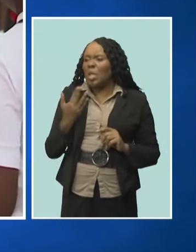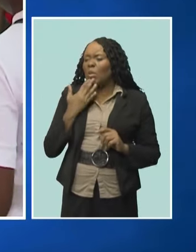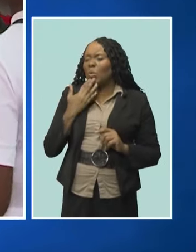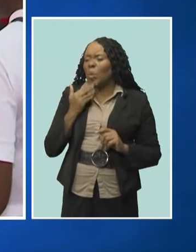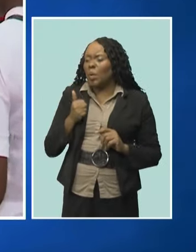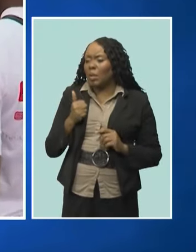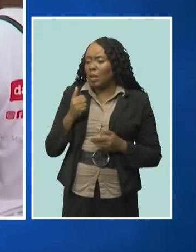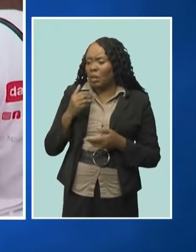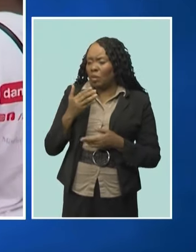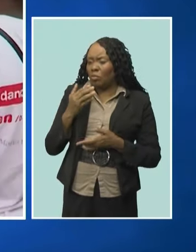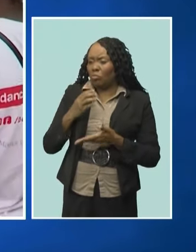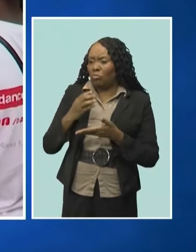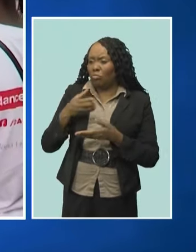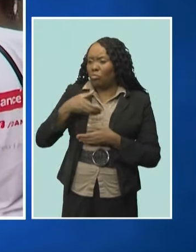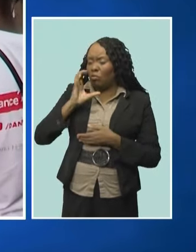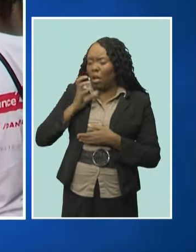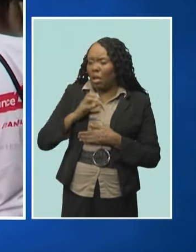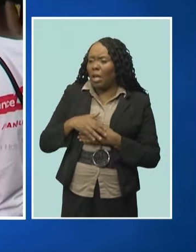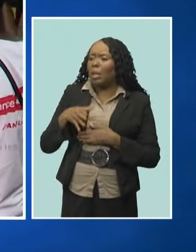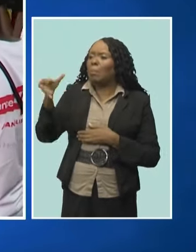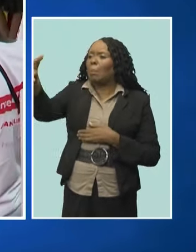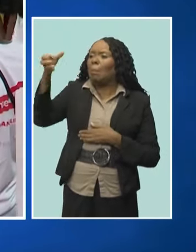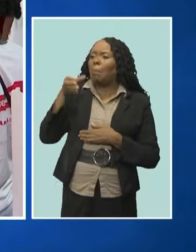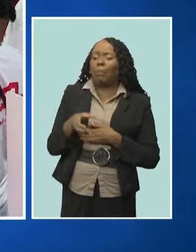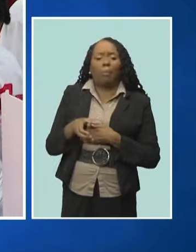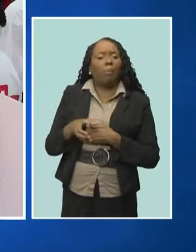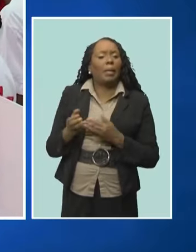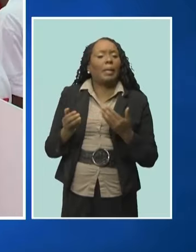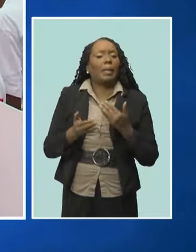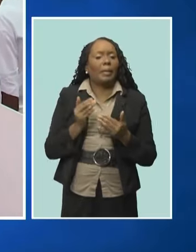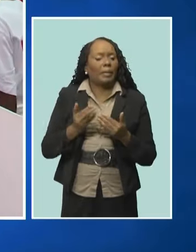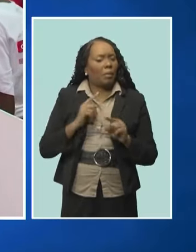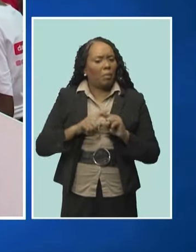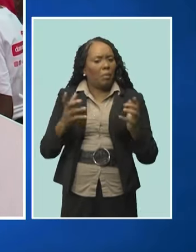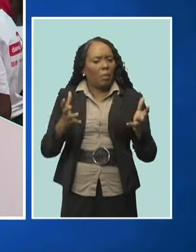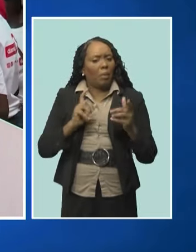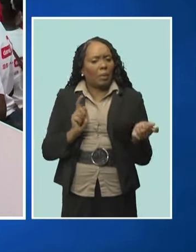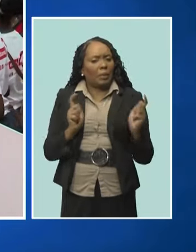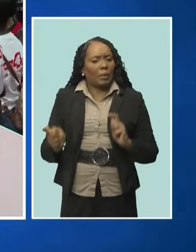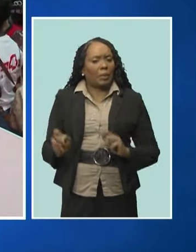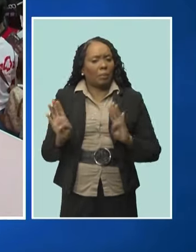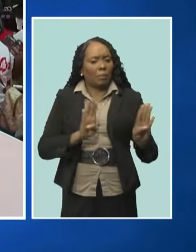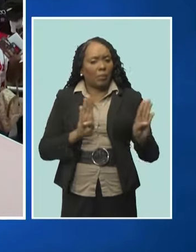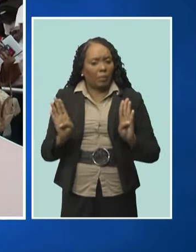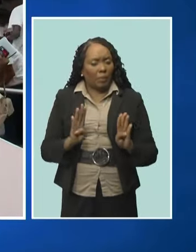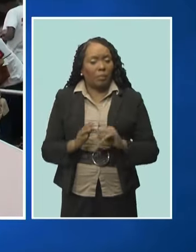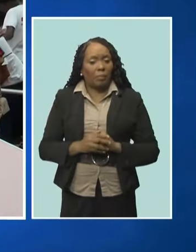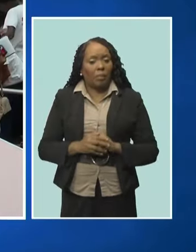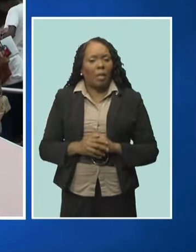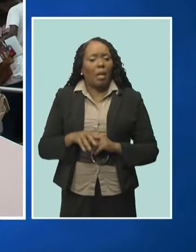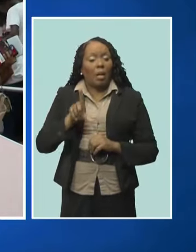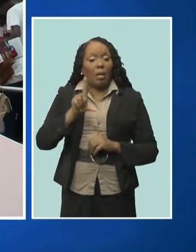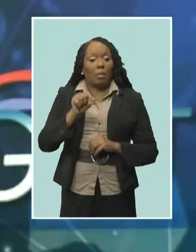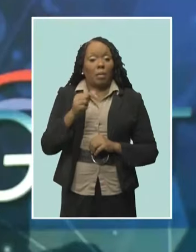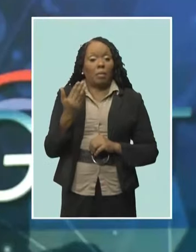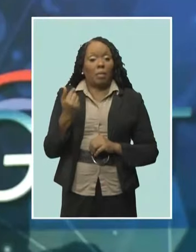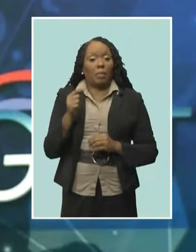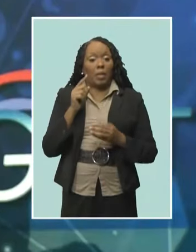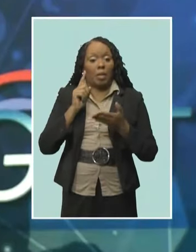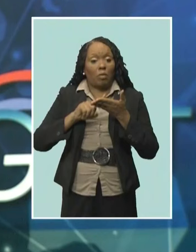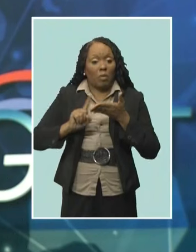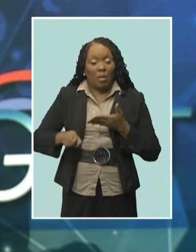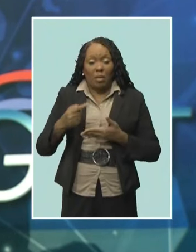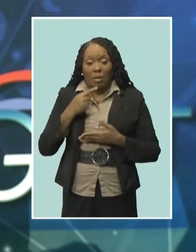were on a mission to change that behaviour. She says according to a 2015 Health of the Nation study, one in five adults is